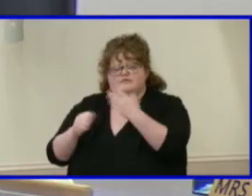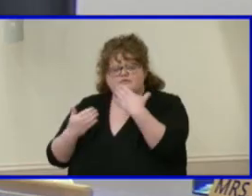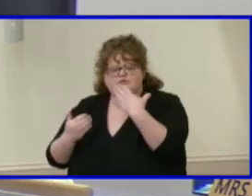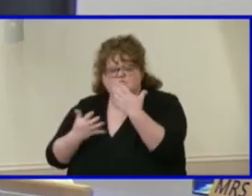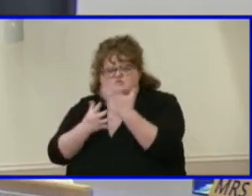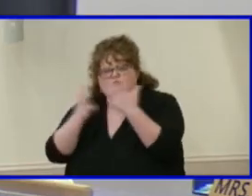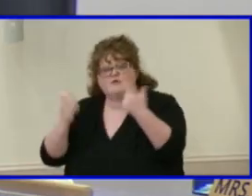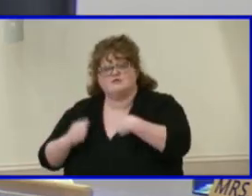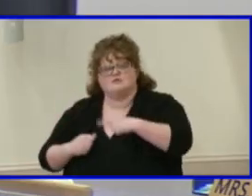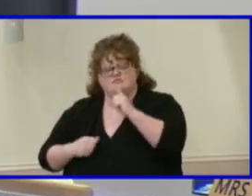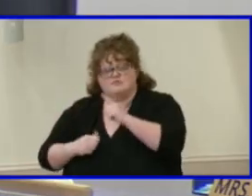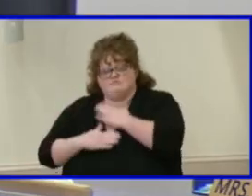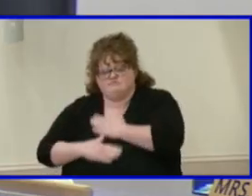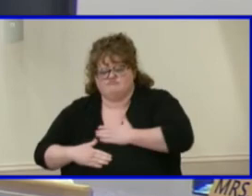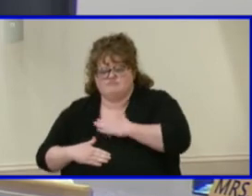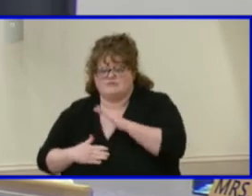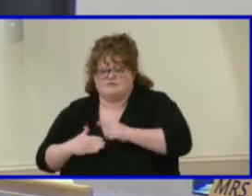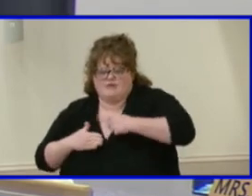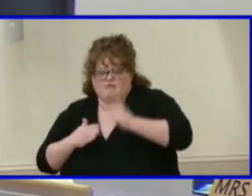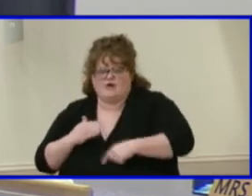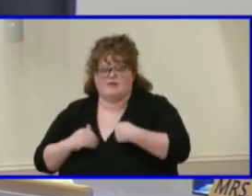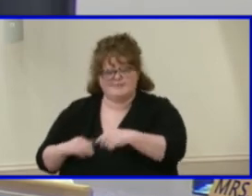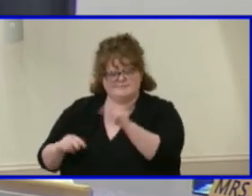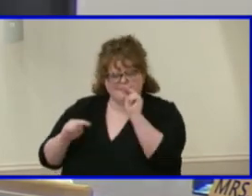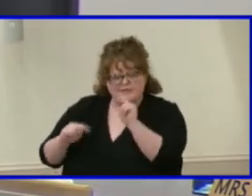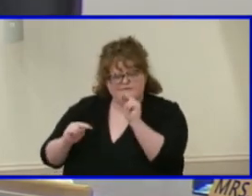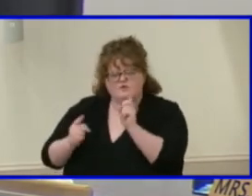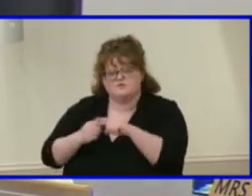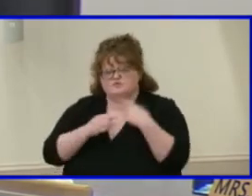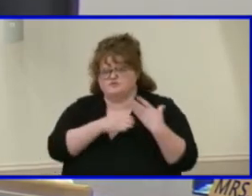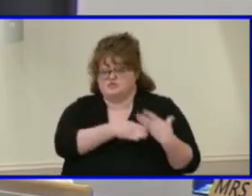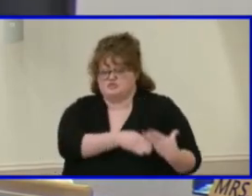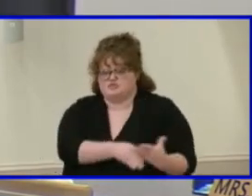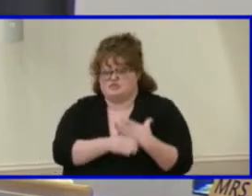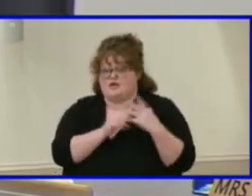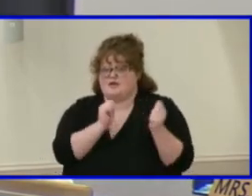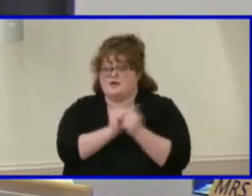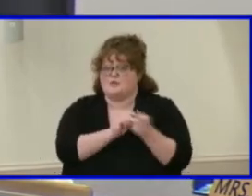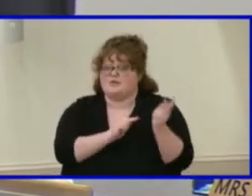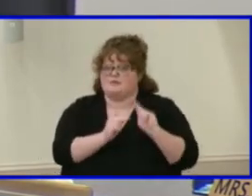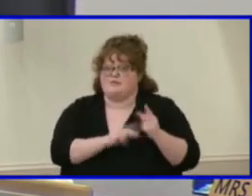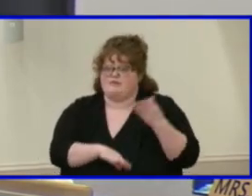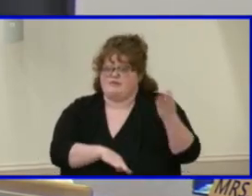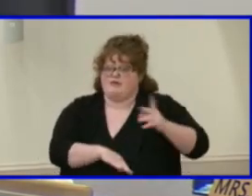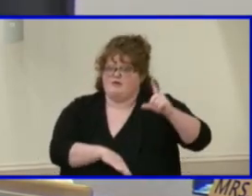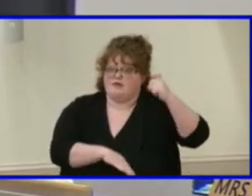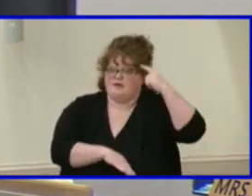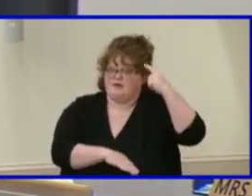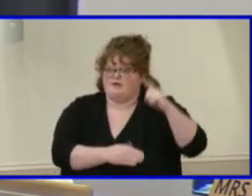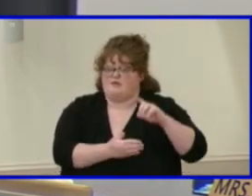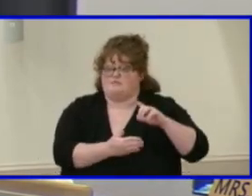uh board approved cip and we'll look forward to sharing that with our folks in county government um our manager